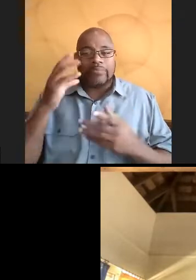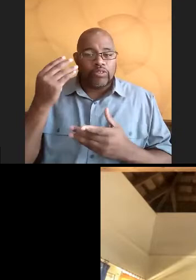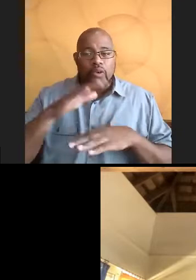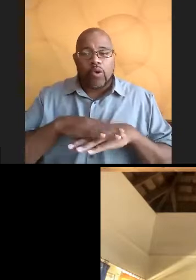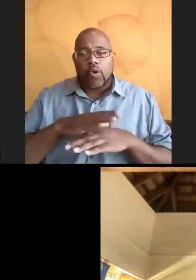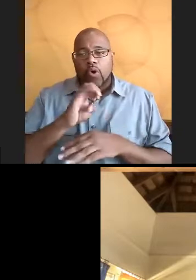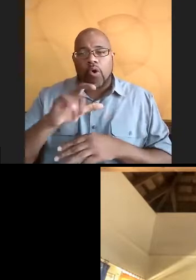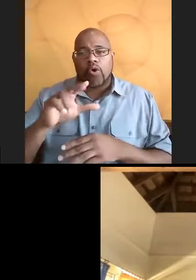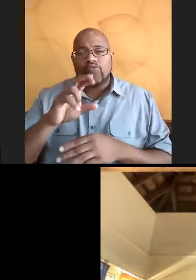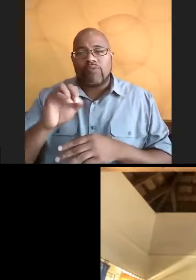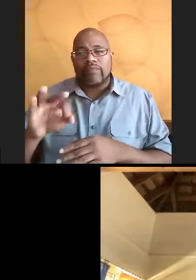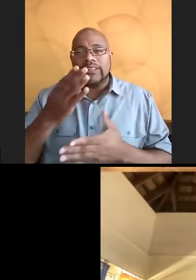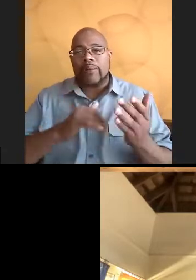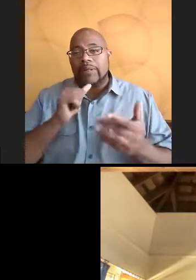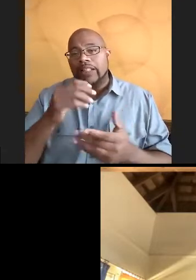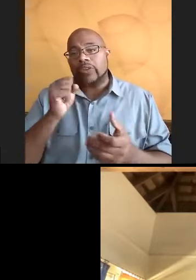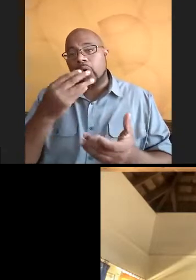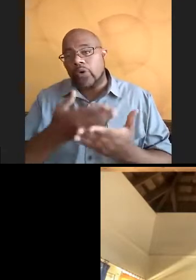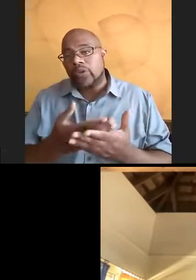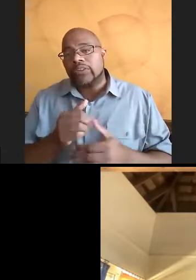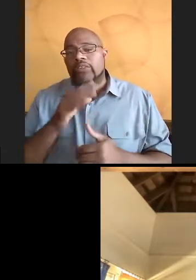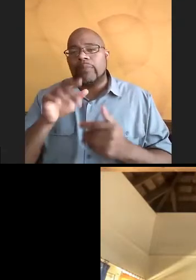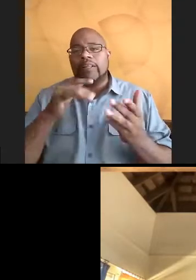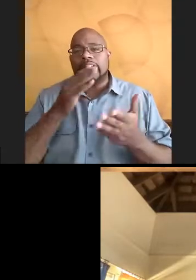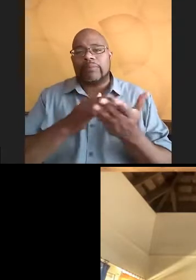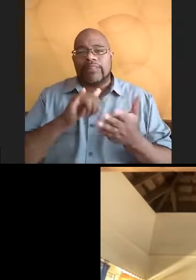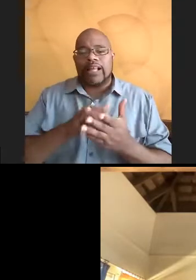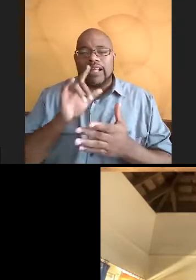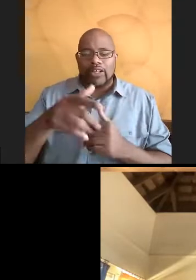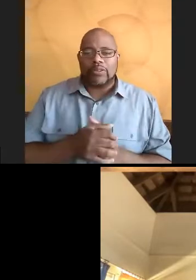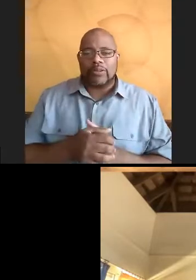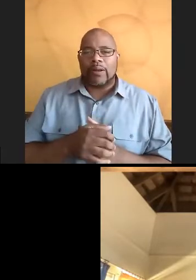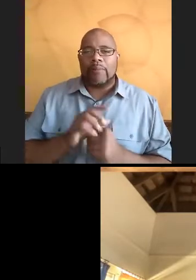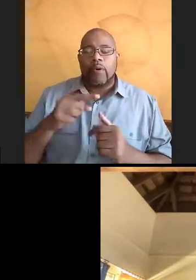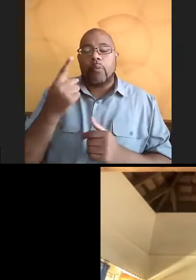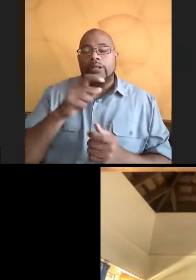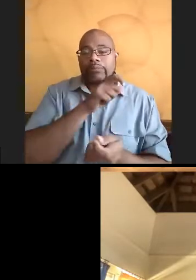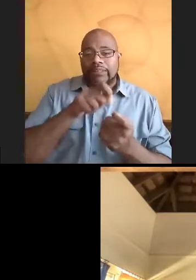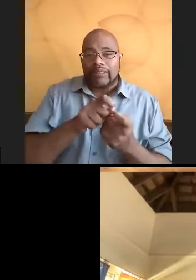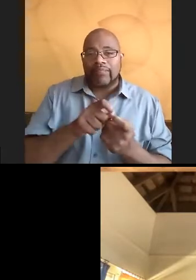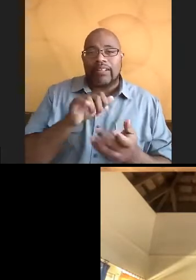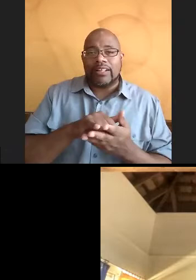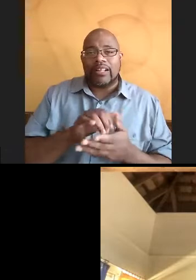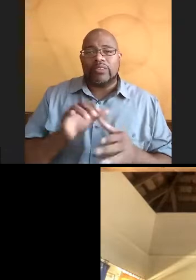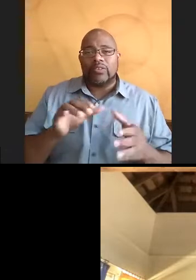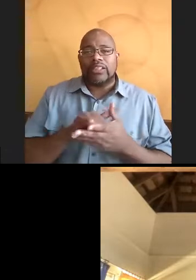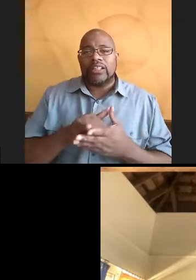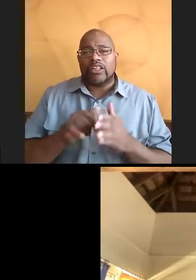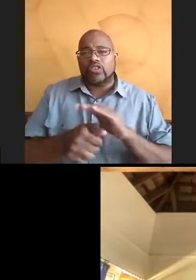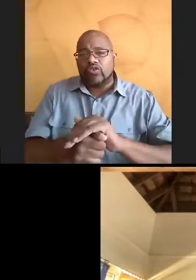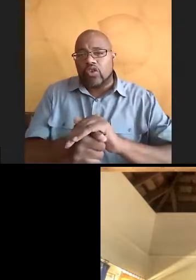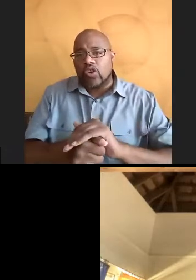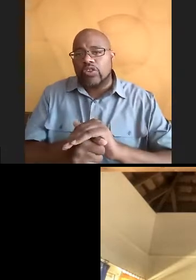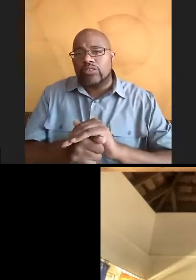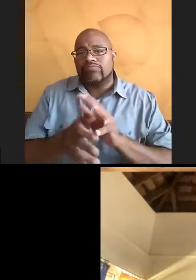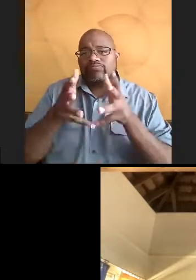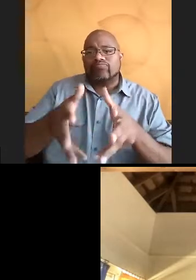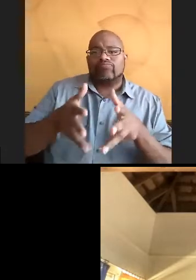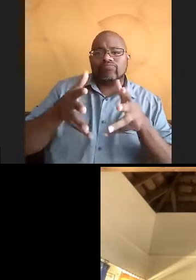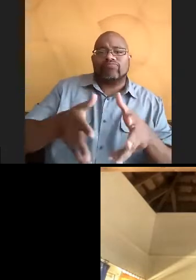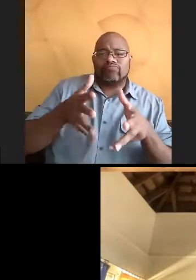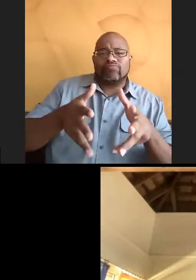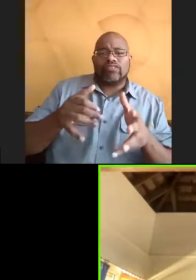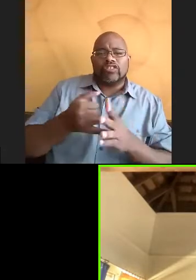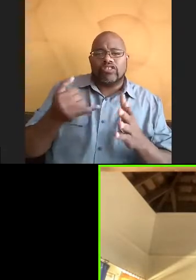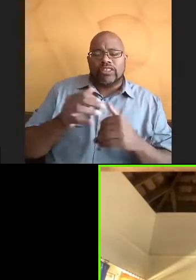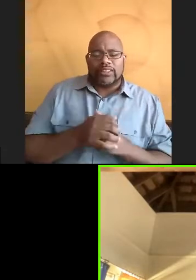forewreath, some not so good. And I'll talk about some of those. But one in particular, where there was just like a turtle just kind of hanging out and just